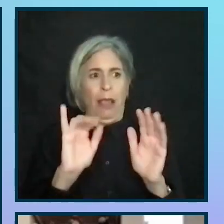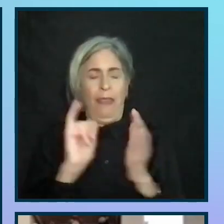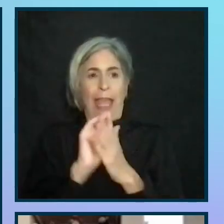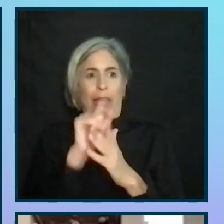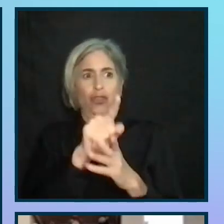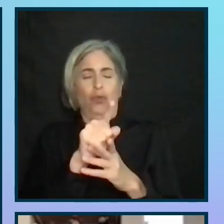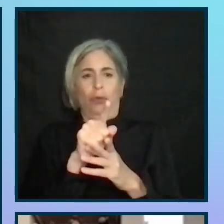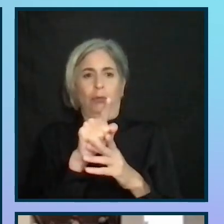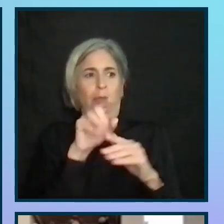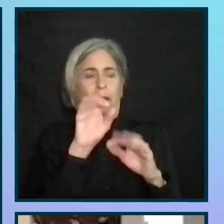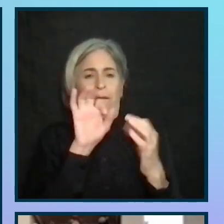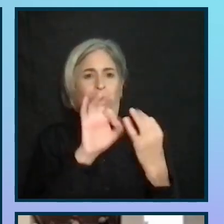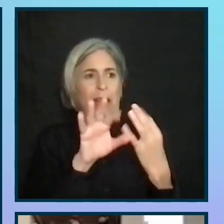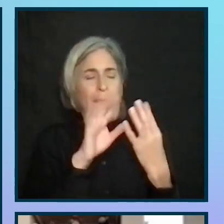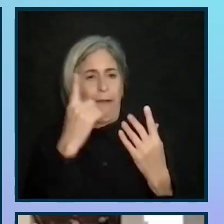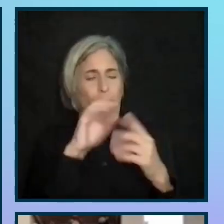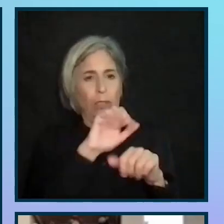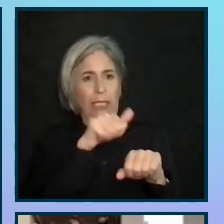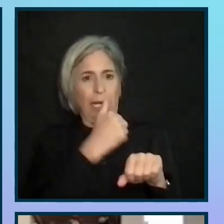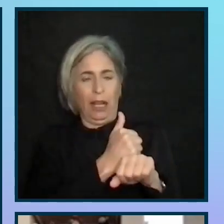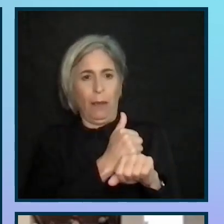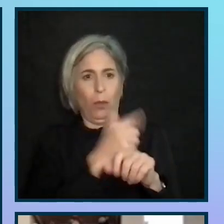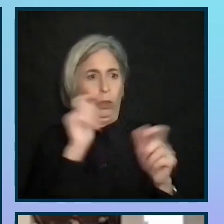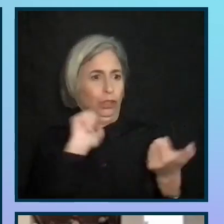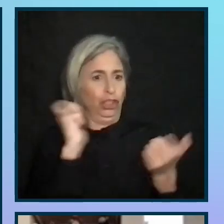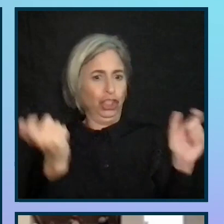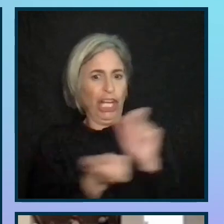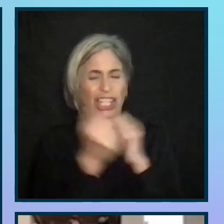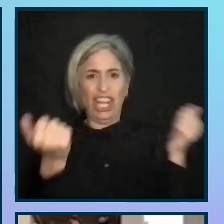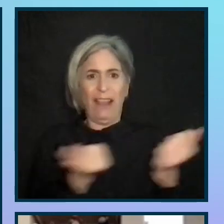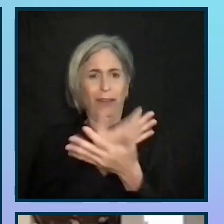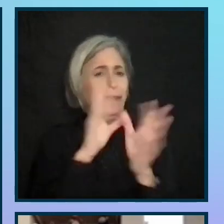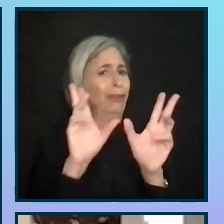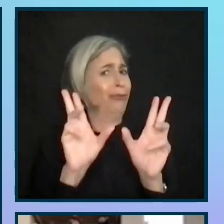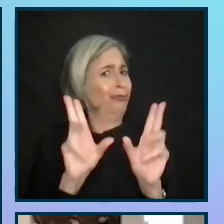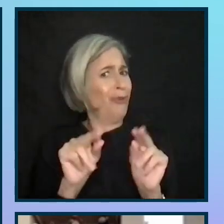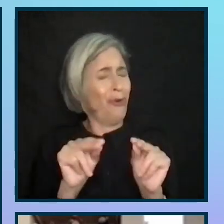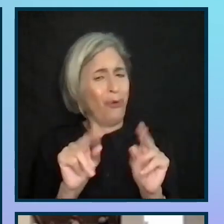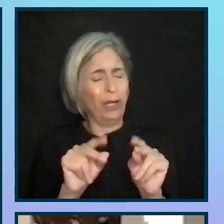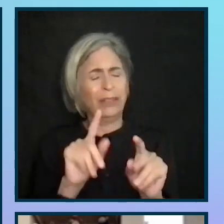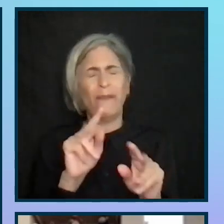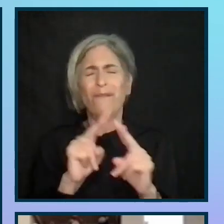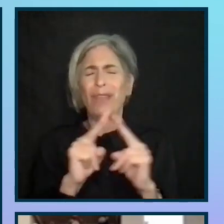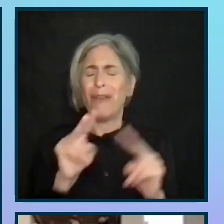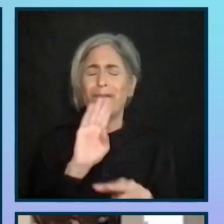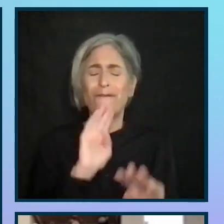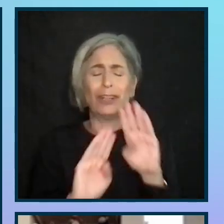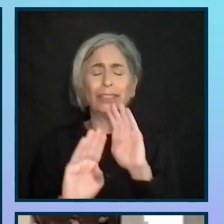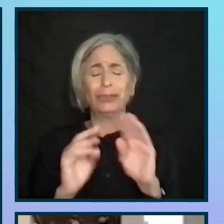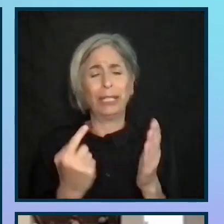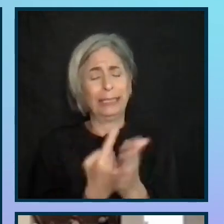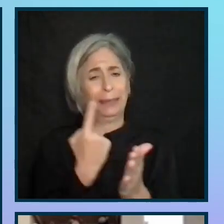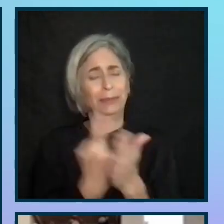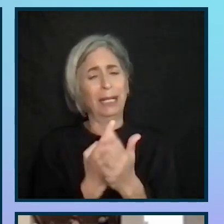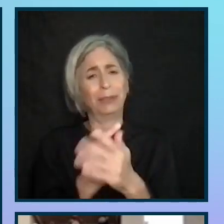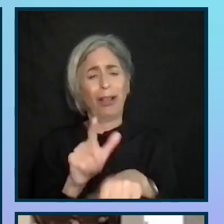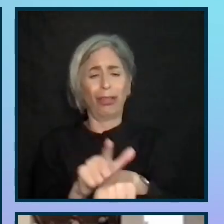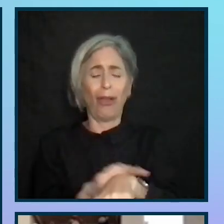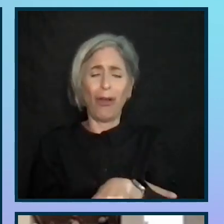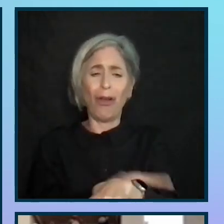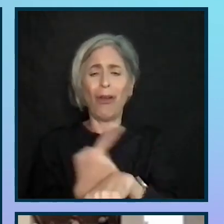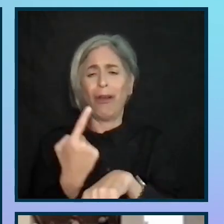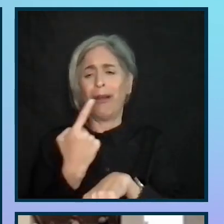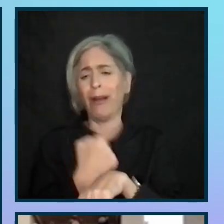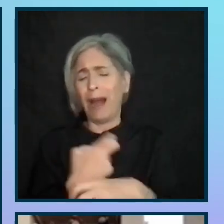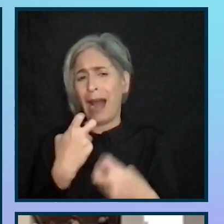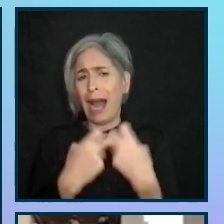those things. The process of undoing and rebuilding can be long, tiring and frustrating. In my own role at Twitter,